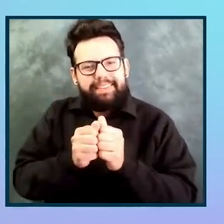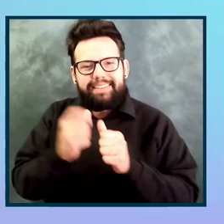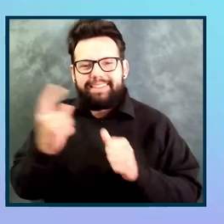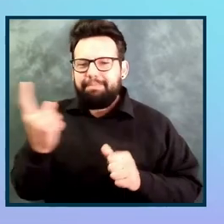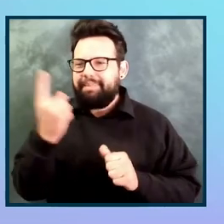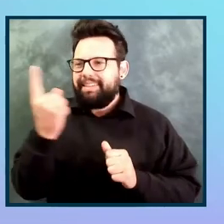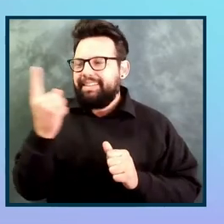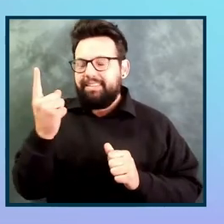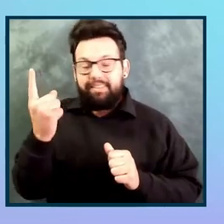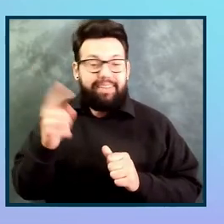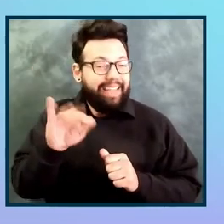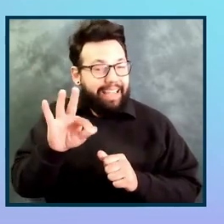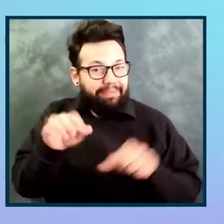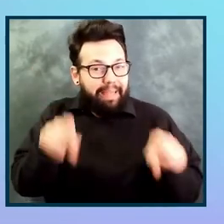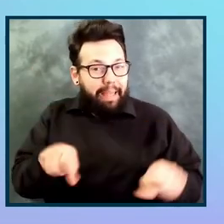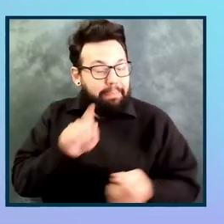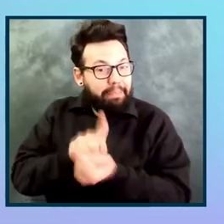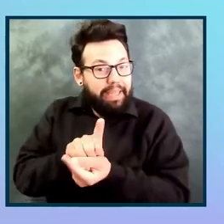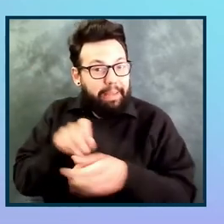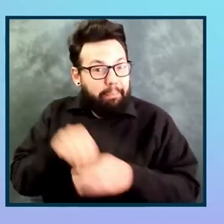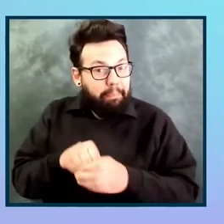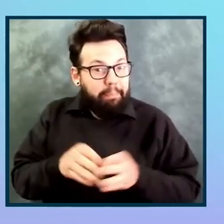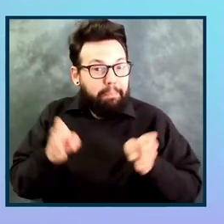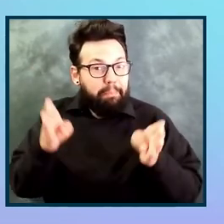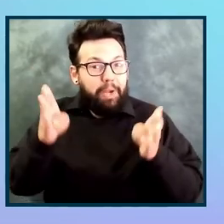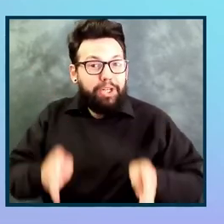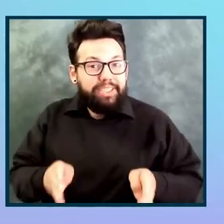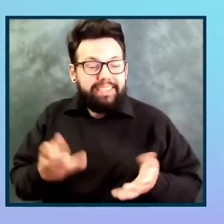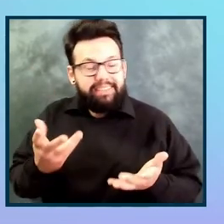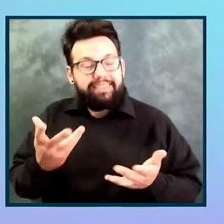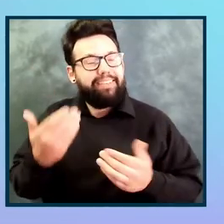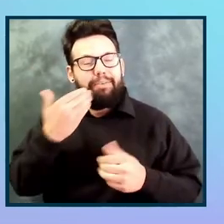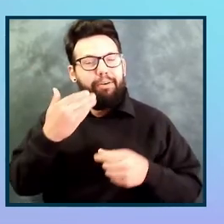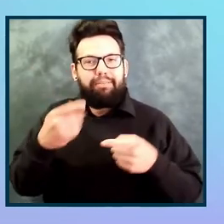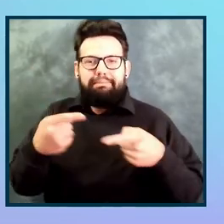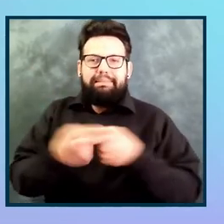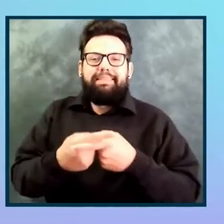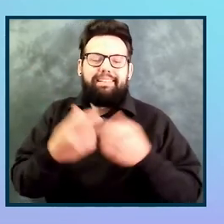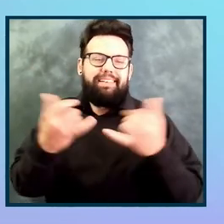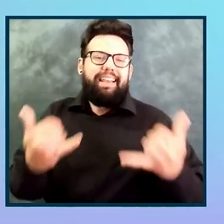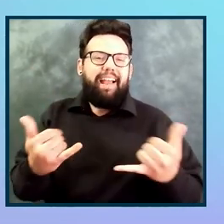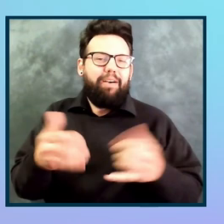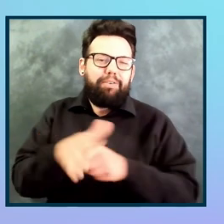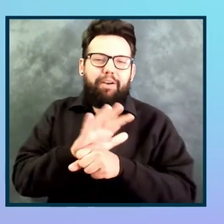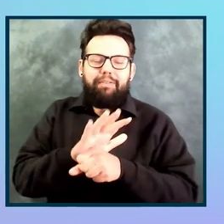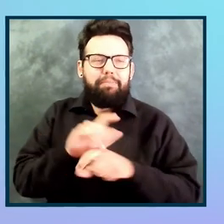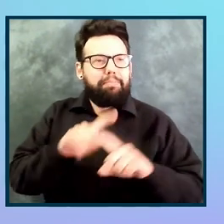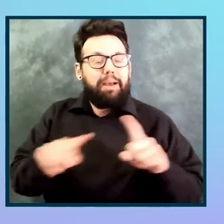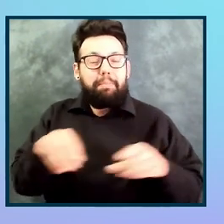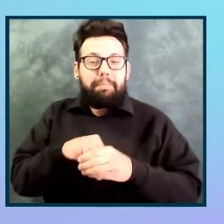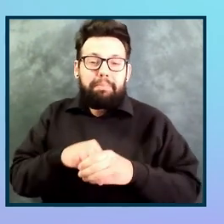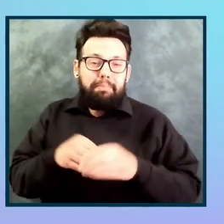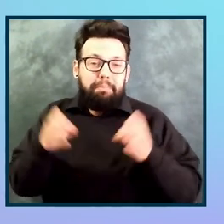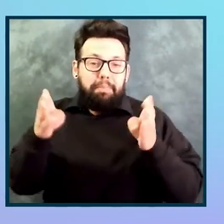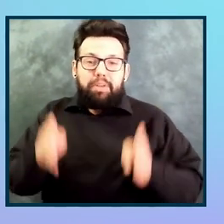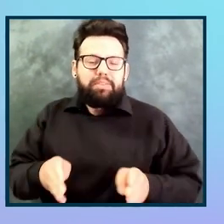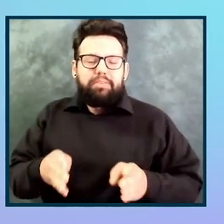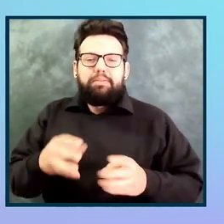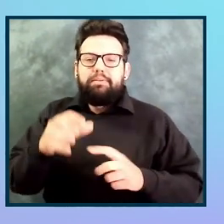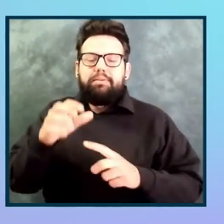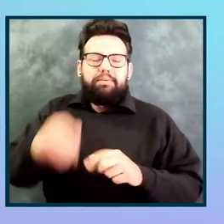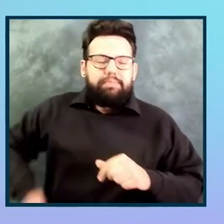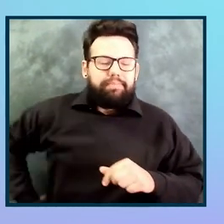considered in this strange new world, then that would be an excellent opportunity. If not, real-time